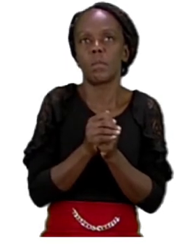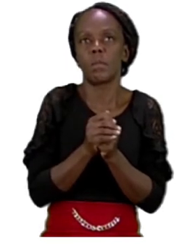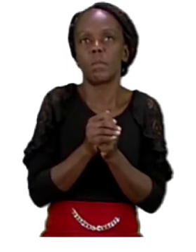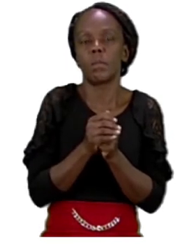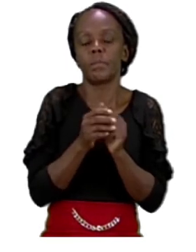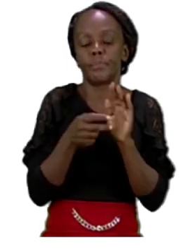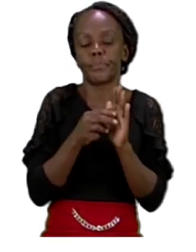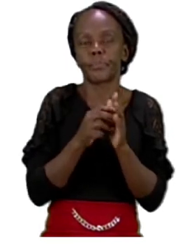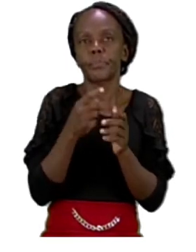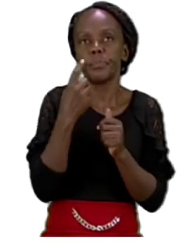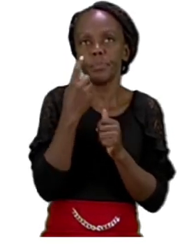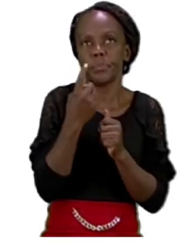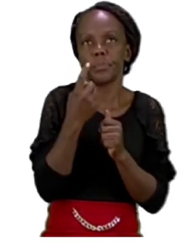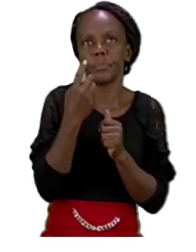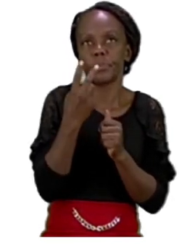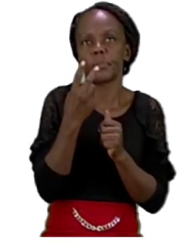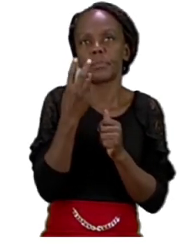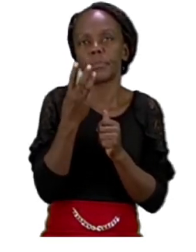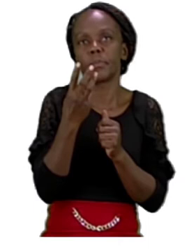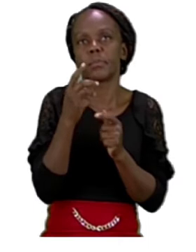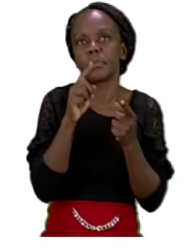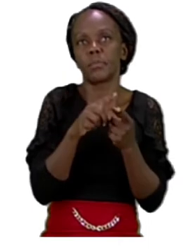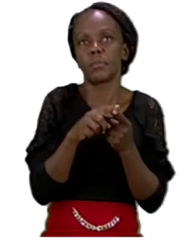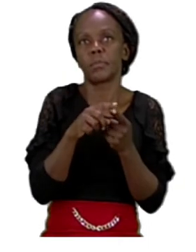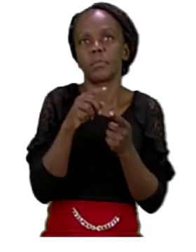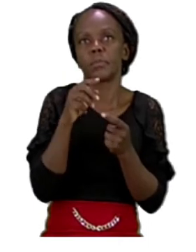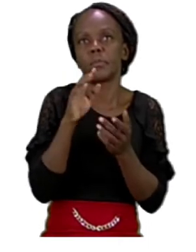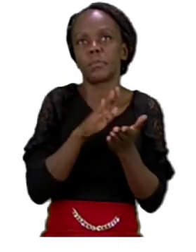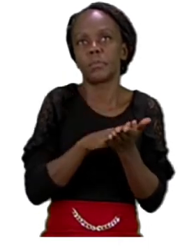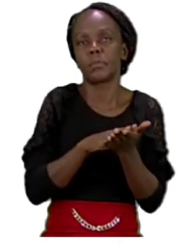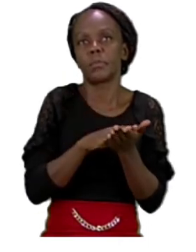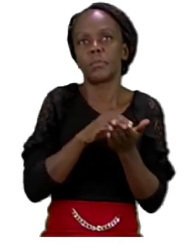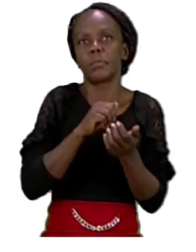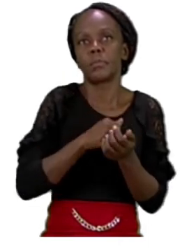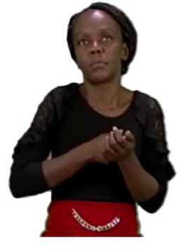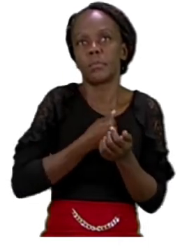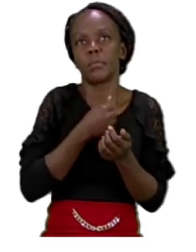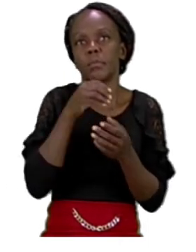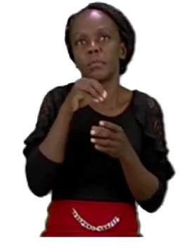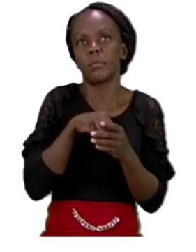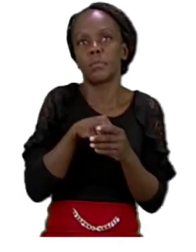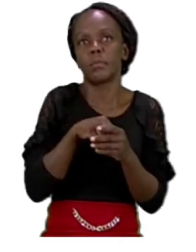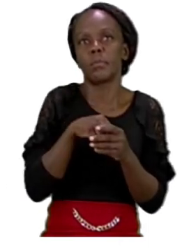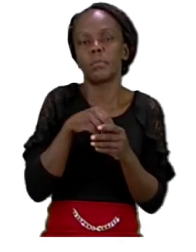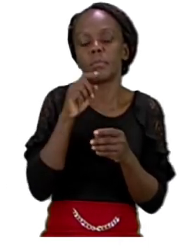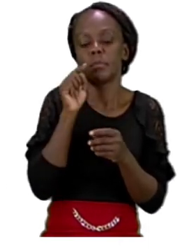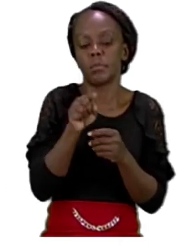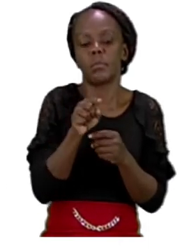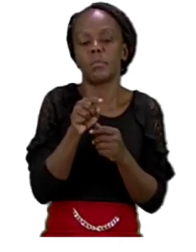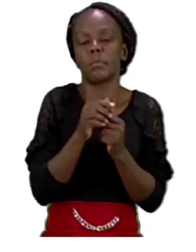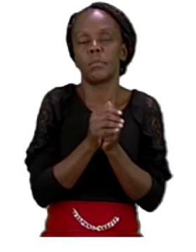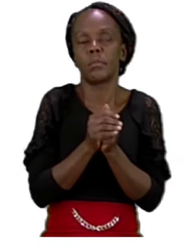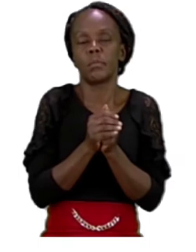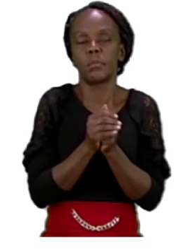Good job everyone! Now that we know our sight words let's try and use them to